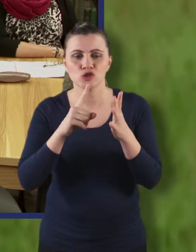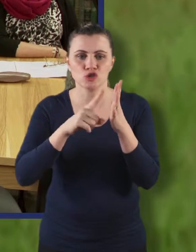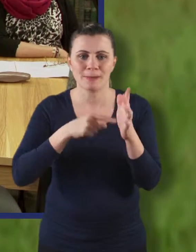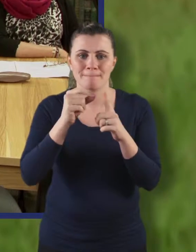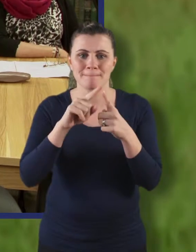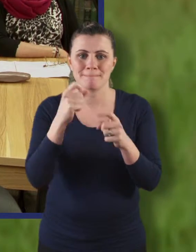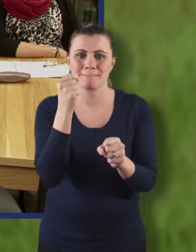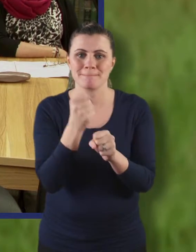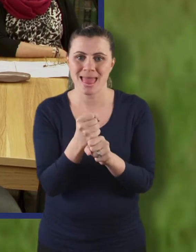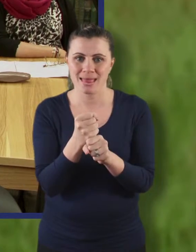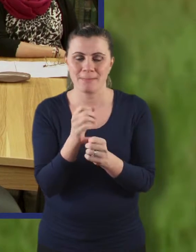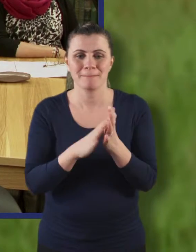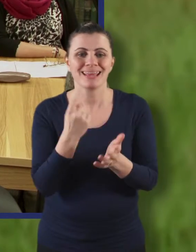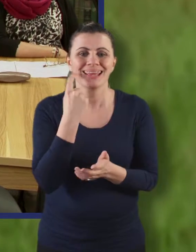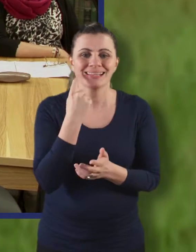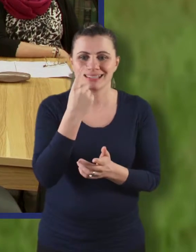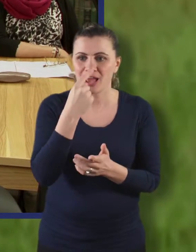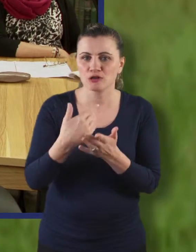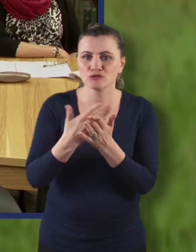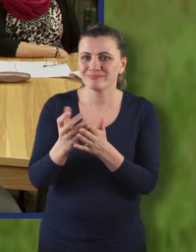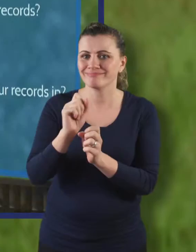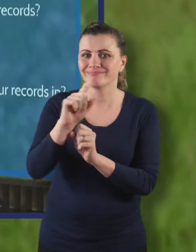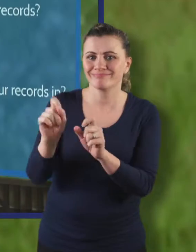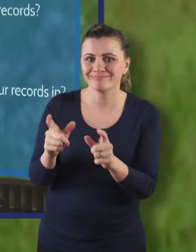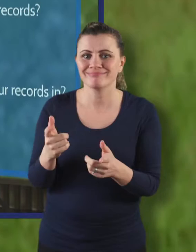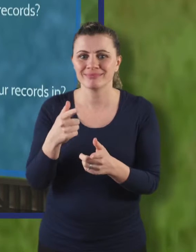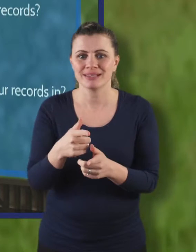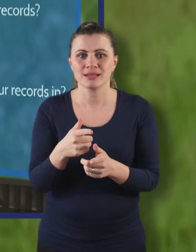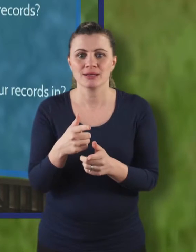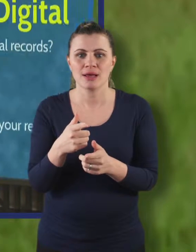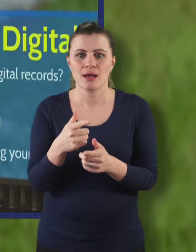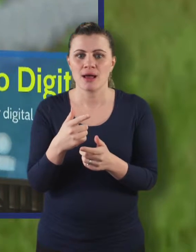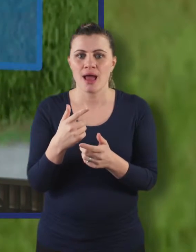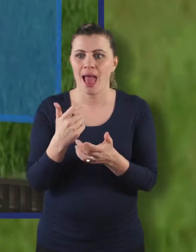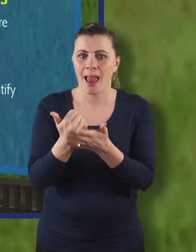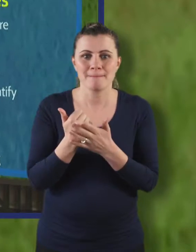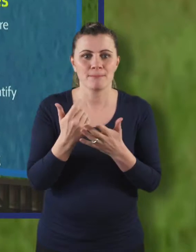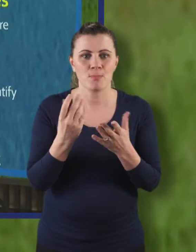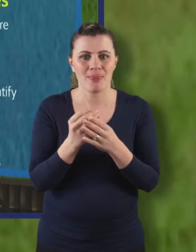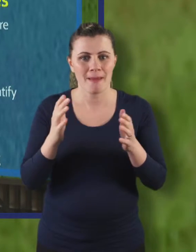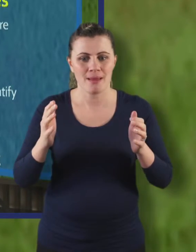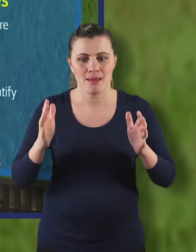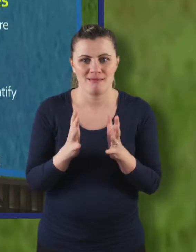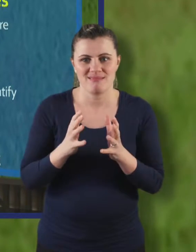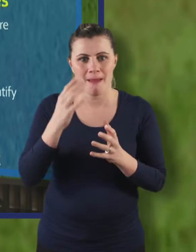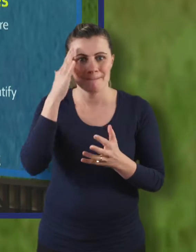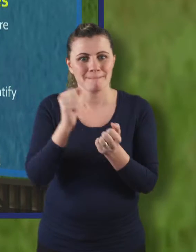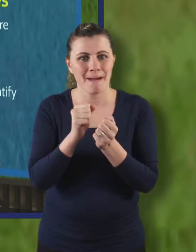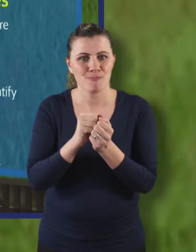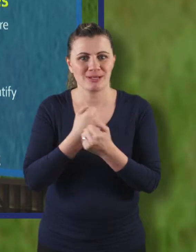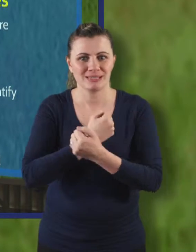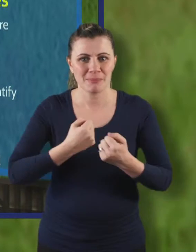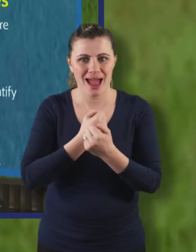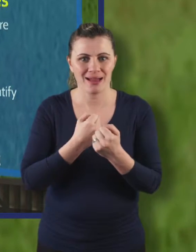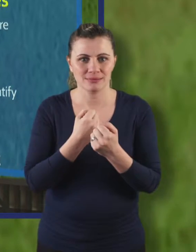They are a smaller version and great if you need to share documents. In terms of naming your files, keep your file titles short and